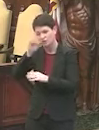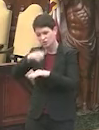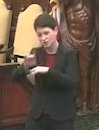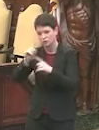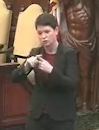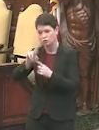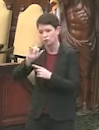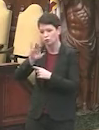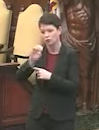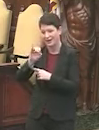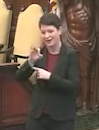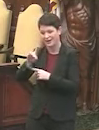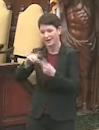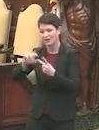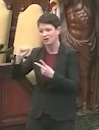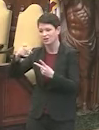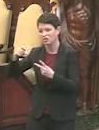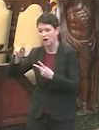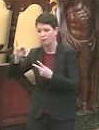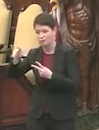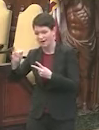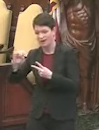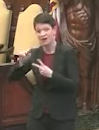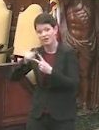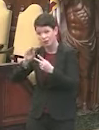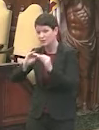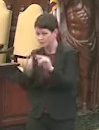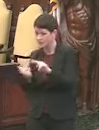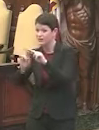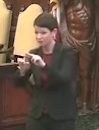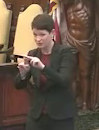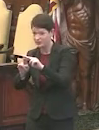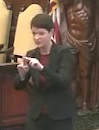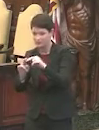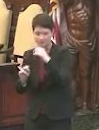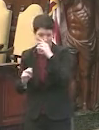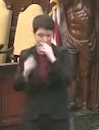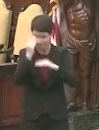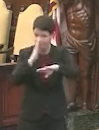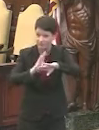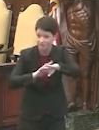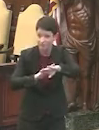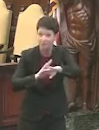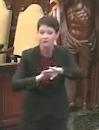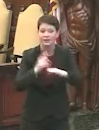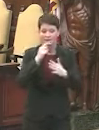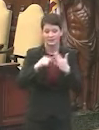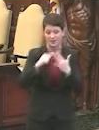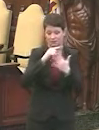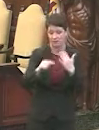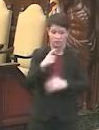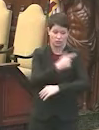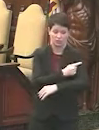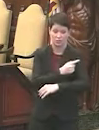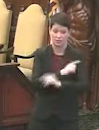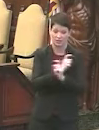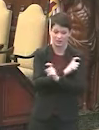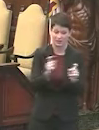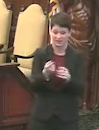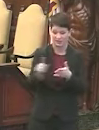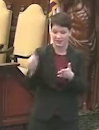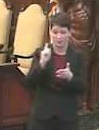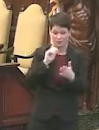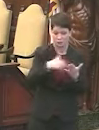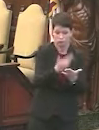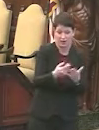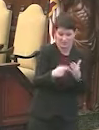Rite Aid and ShopRite. These numbers are an increase. Now, do have to note here that some of these doses that were allocated last week for